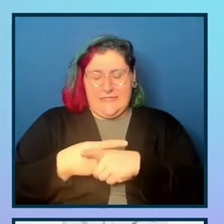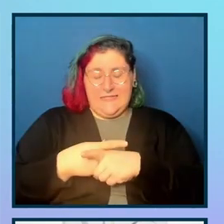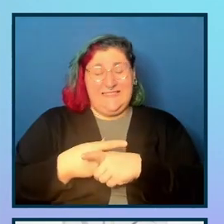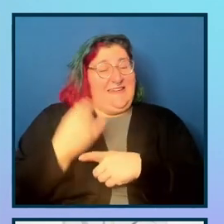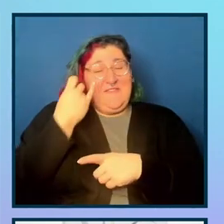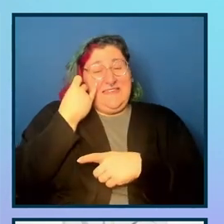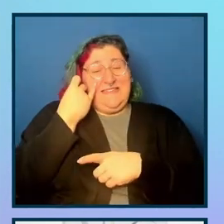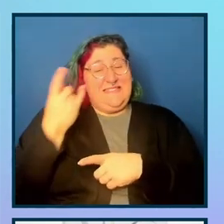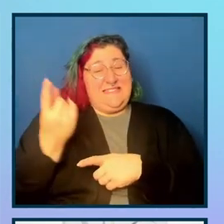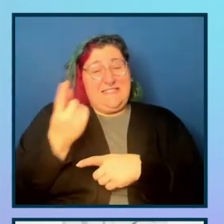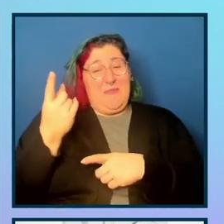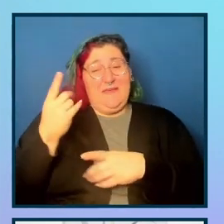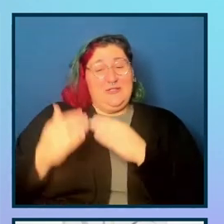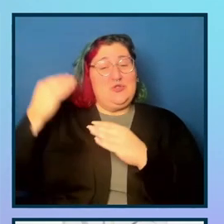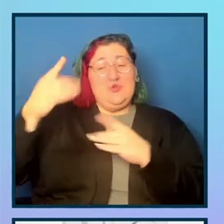So, we try to break it down.